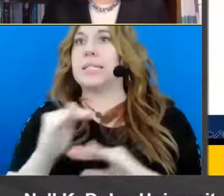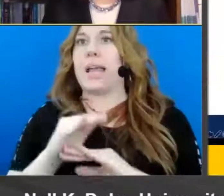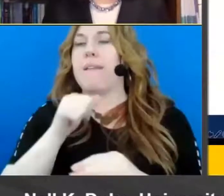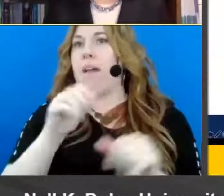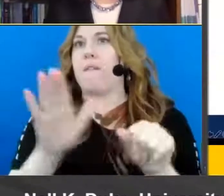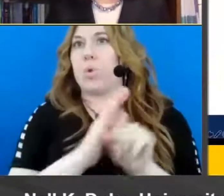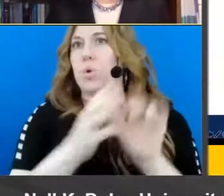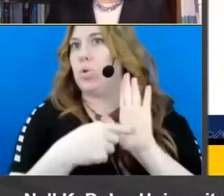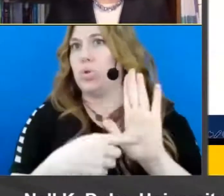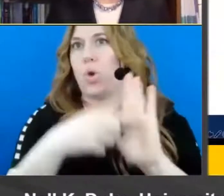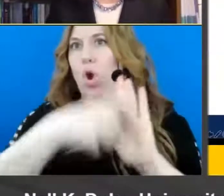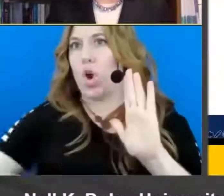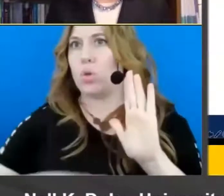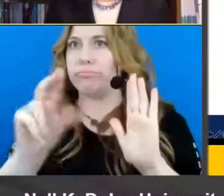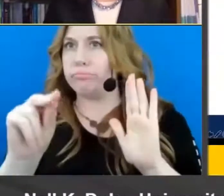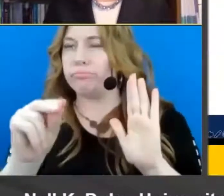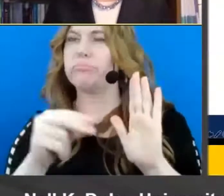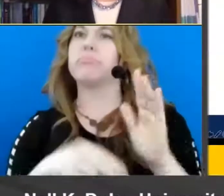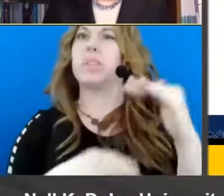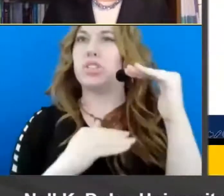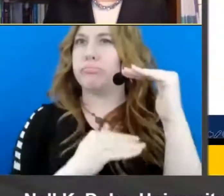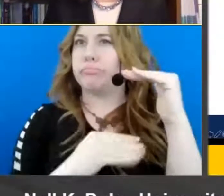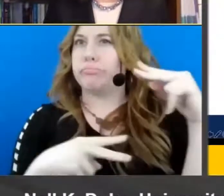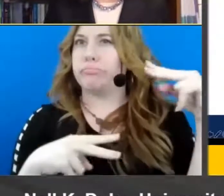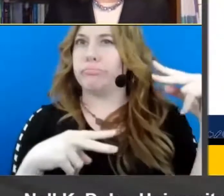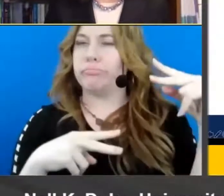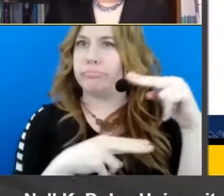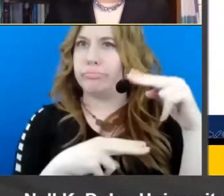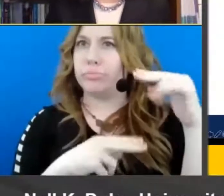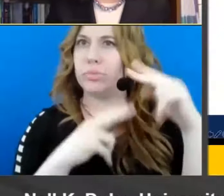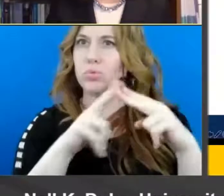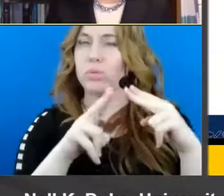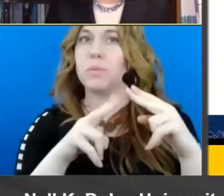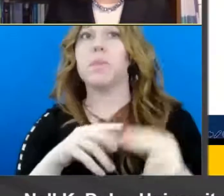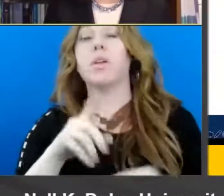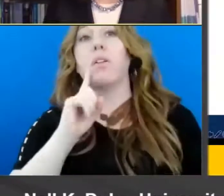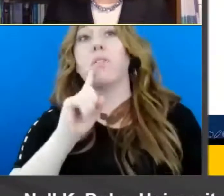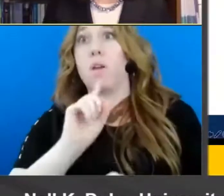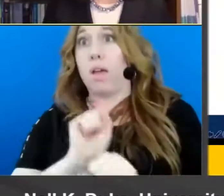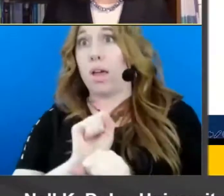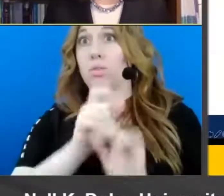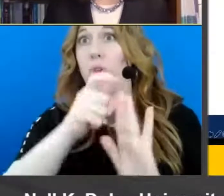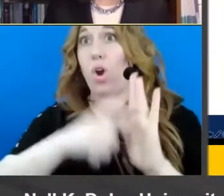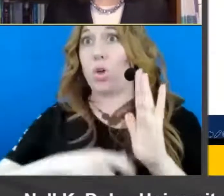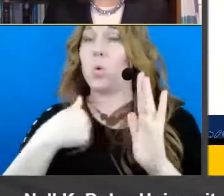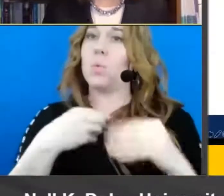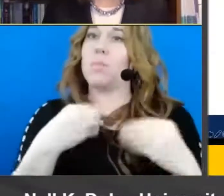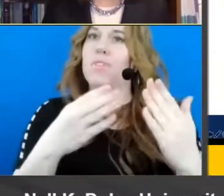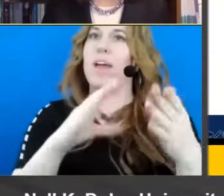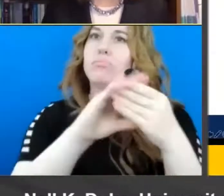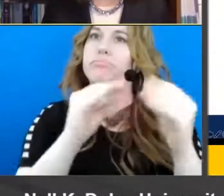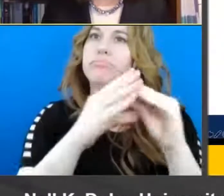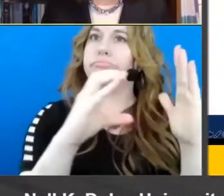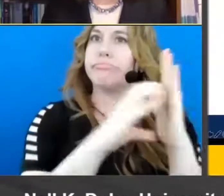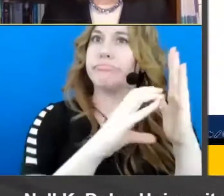of the article or its contents. For example, in the article we start off by providing a passage from a third